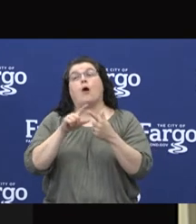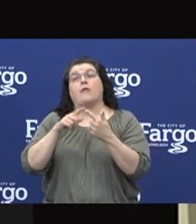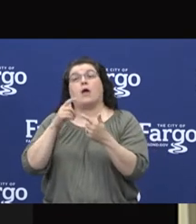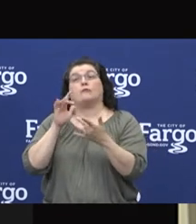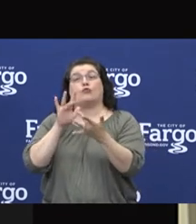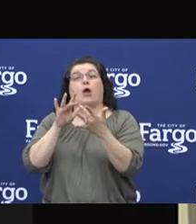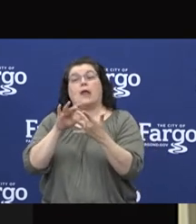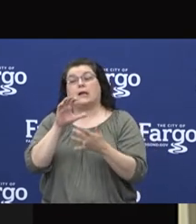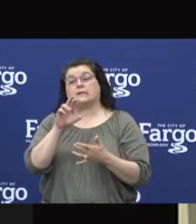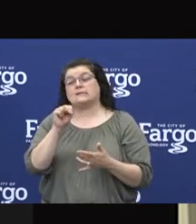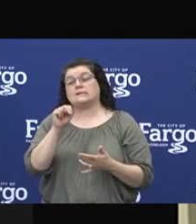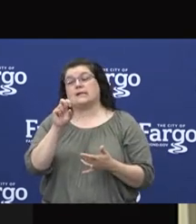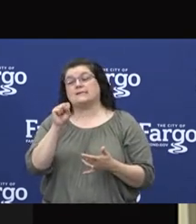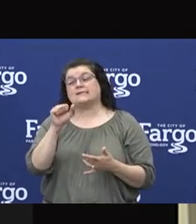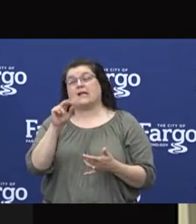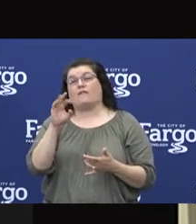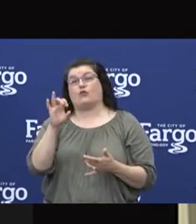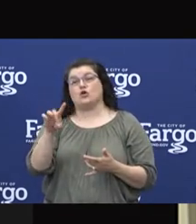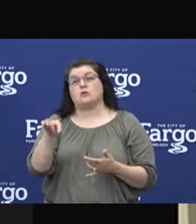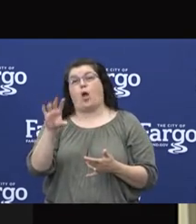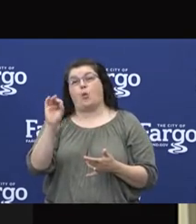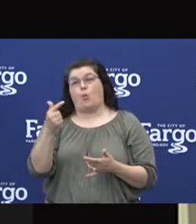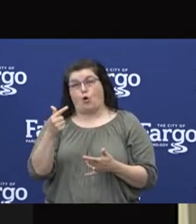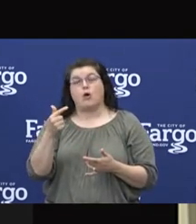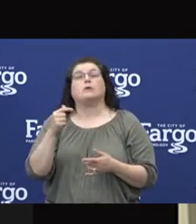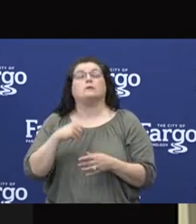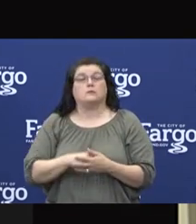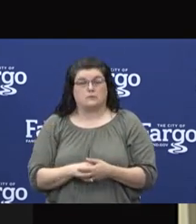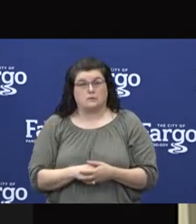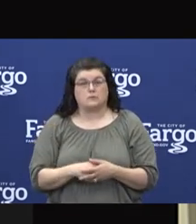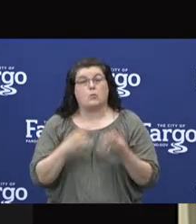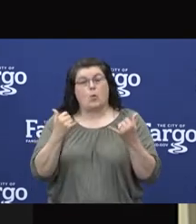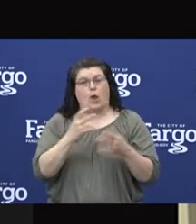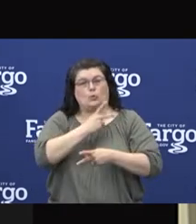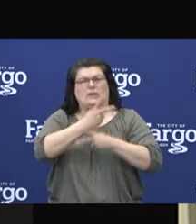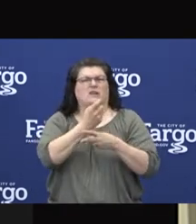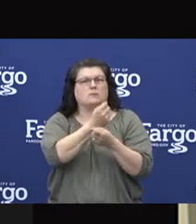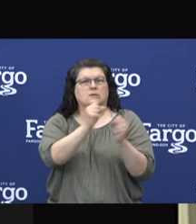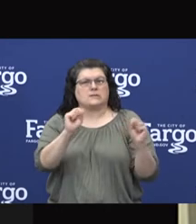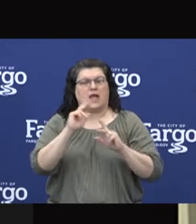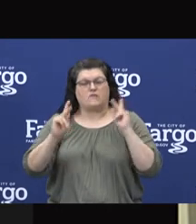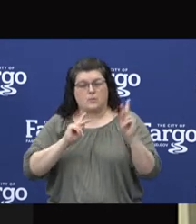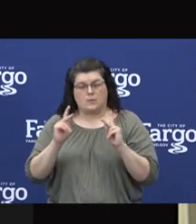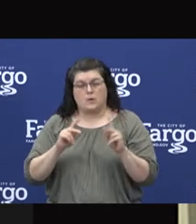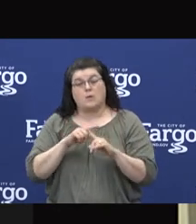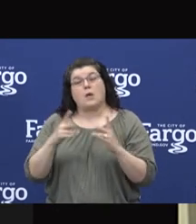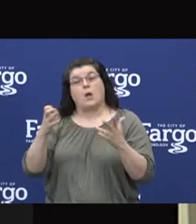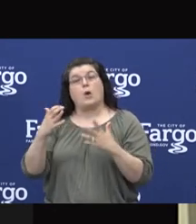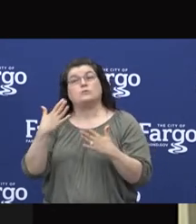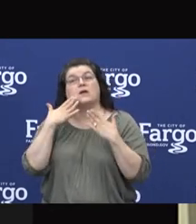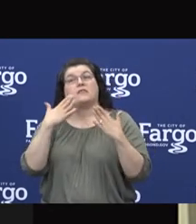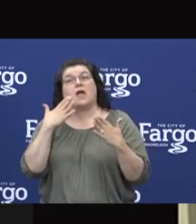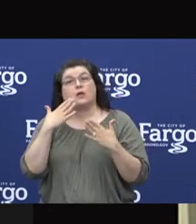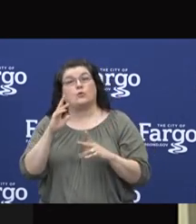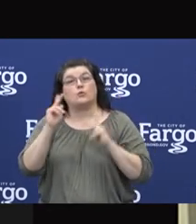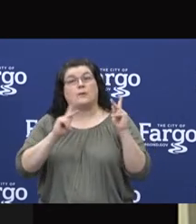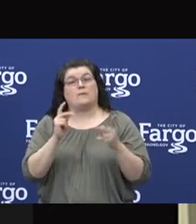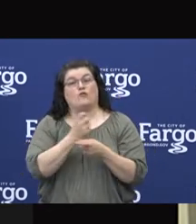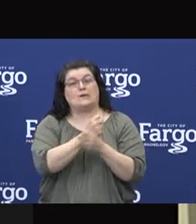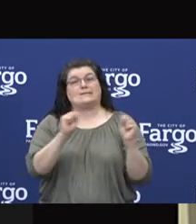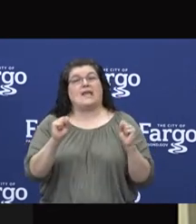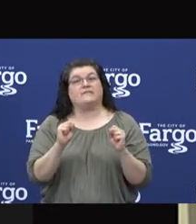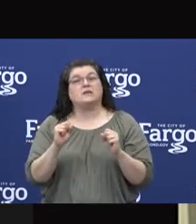keep patients and employees safe. In closing, I do want to give a special thanks to our safety and security teams.